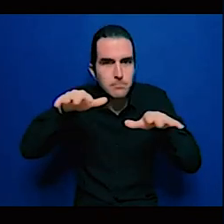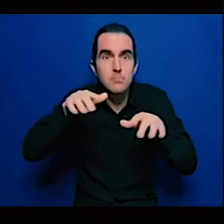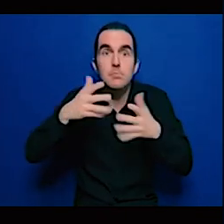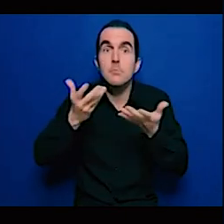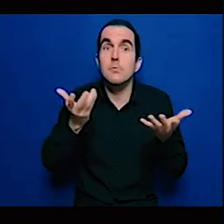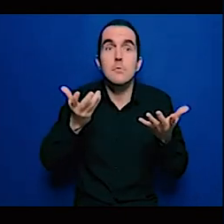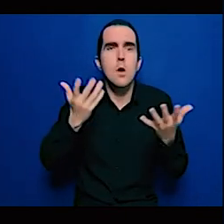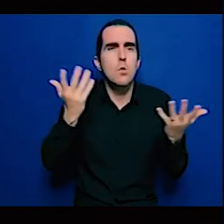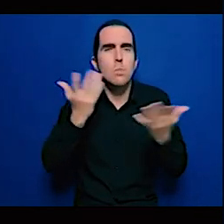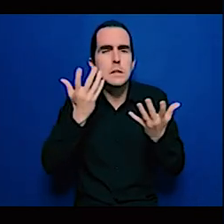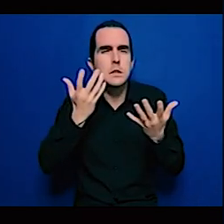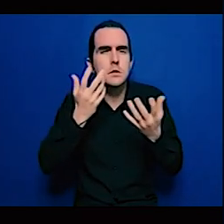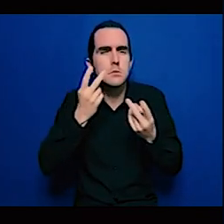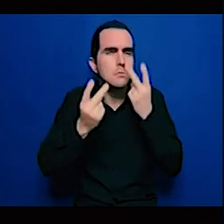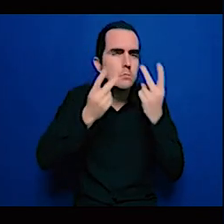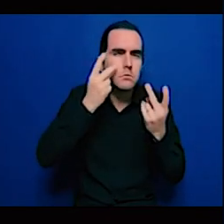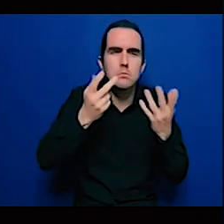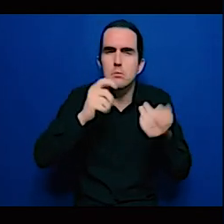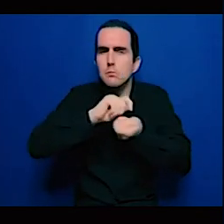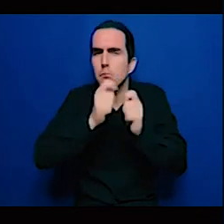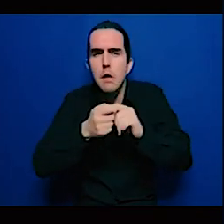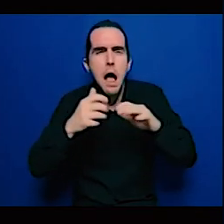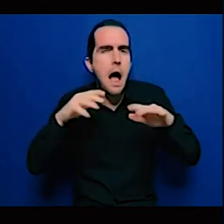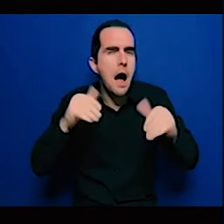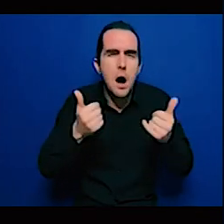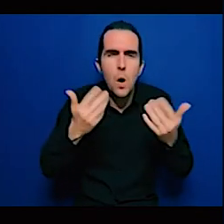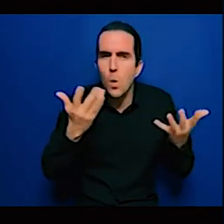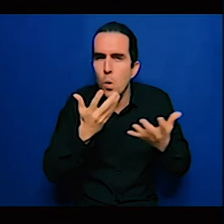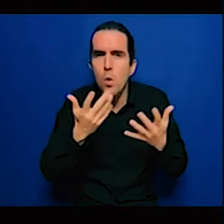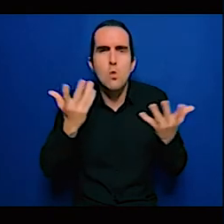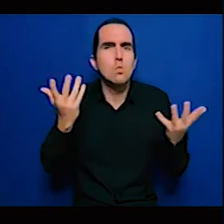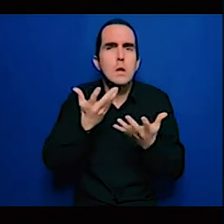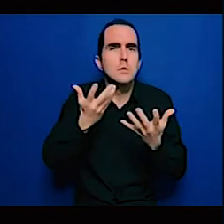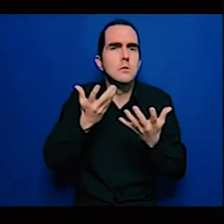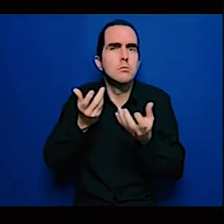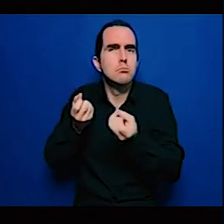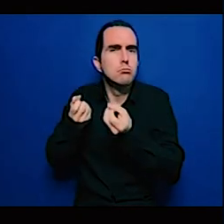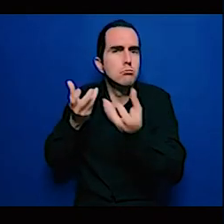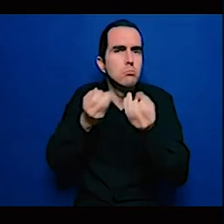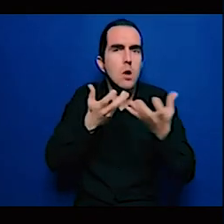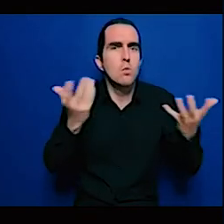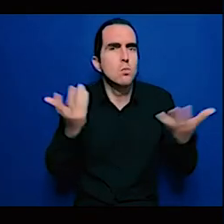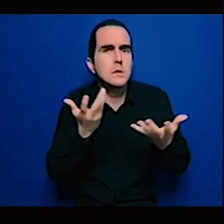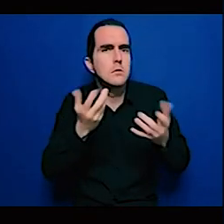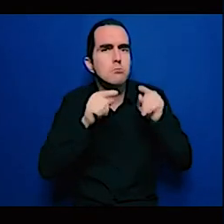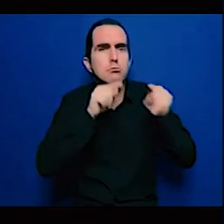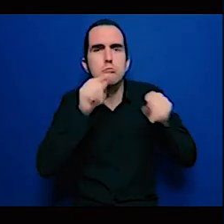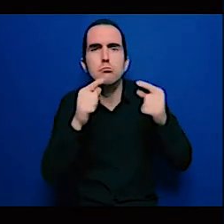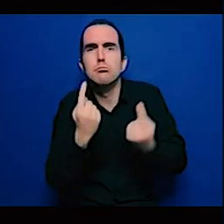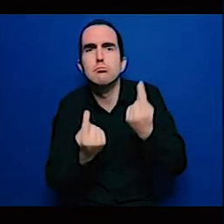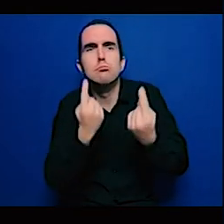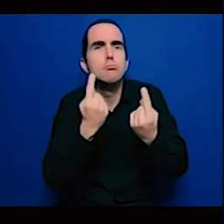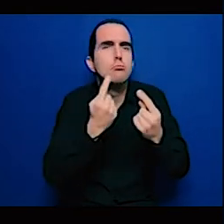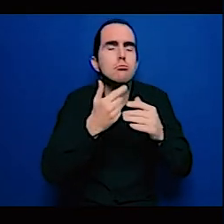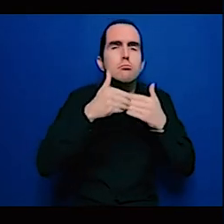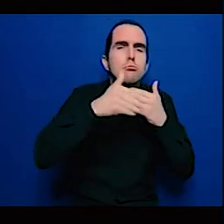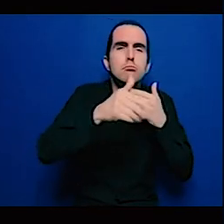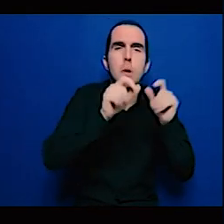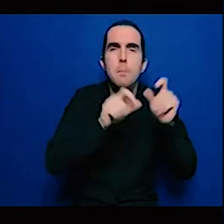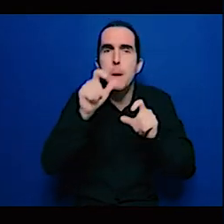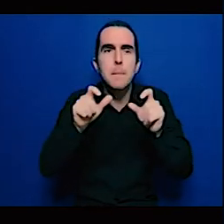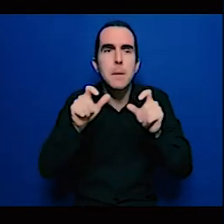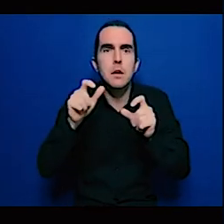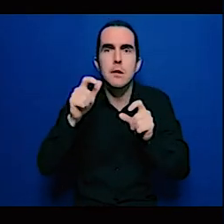to to make to make this as equitable and fair and just for you and for